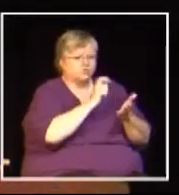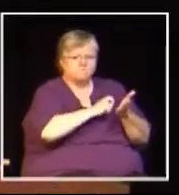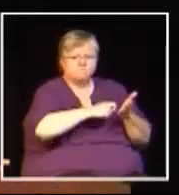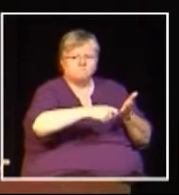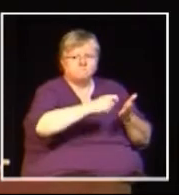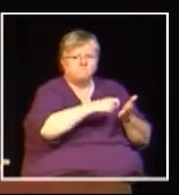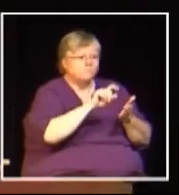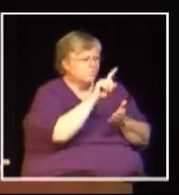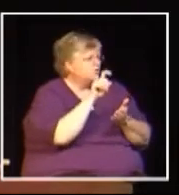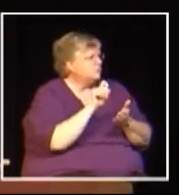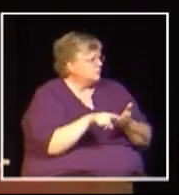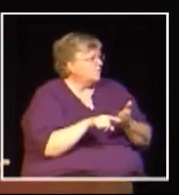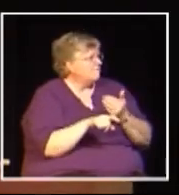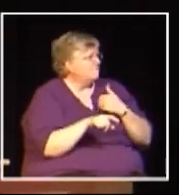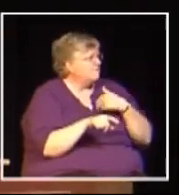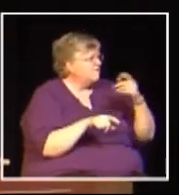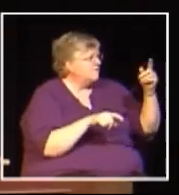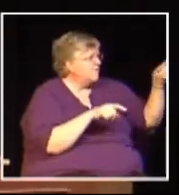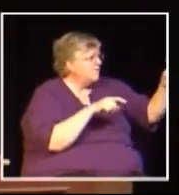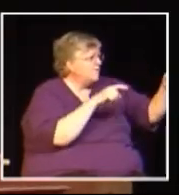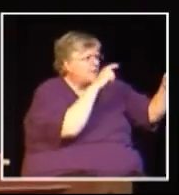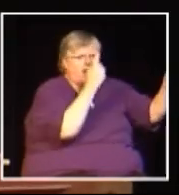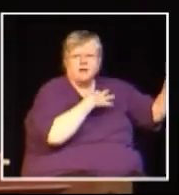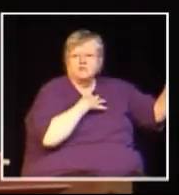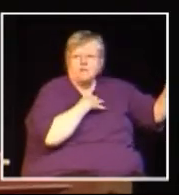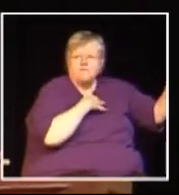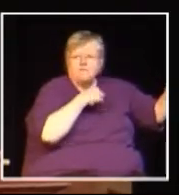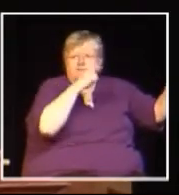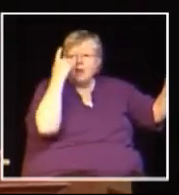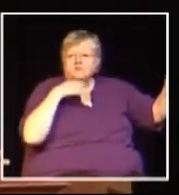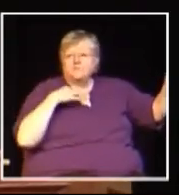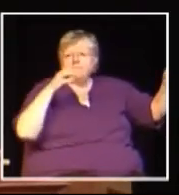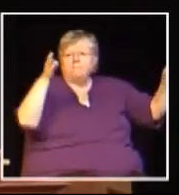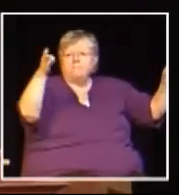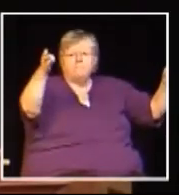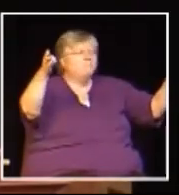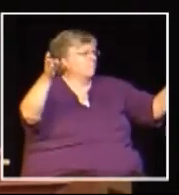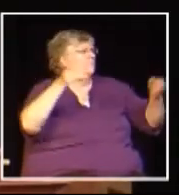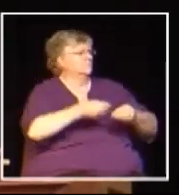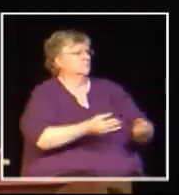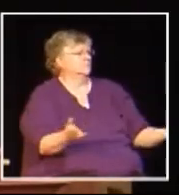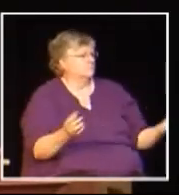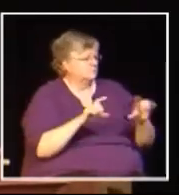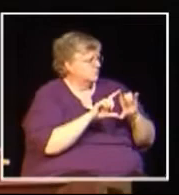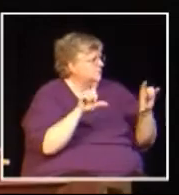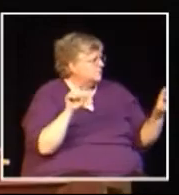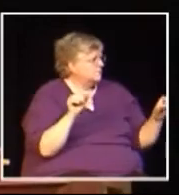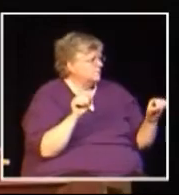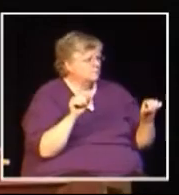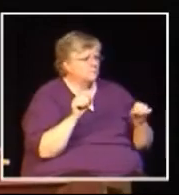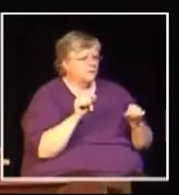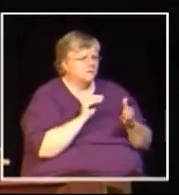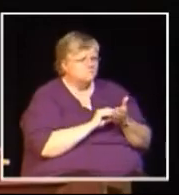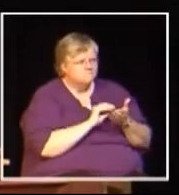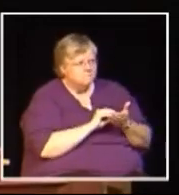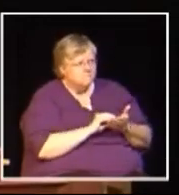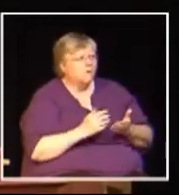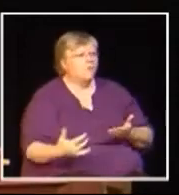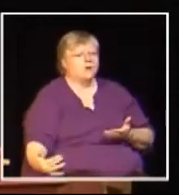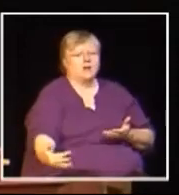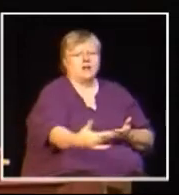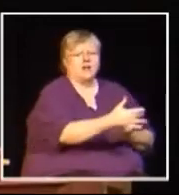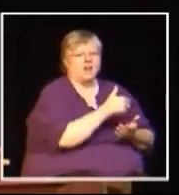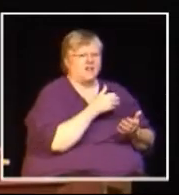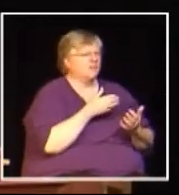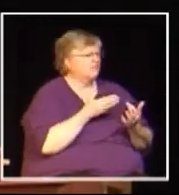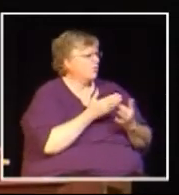to speak your question out loud at the microphone, you can write your questions on sheets of paper. Who's got